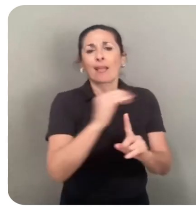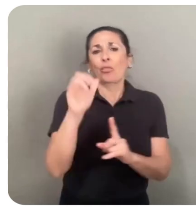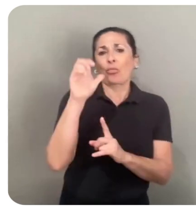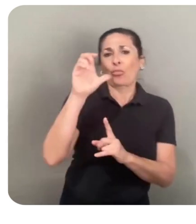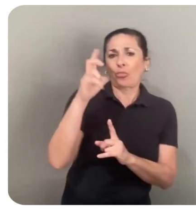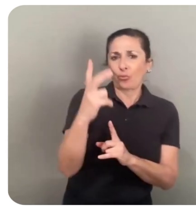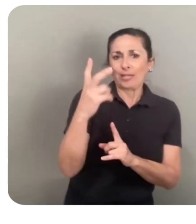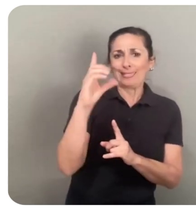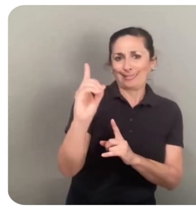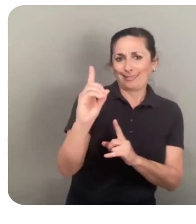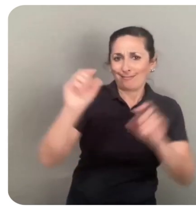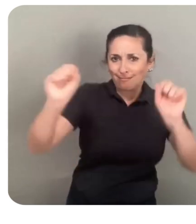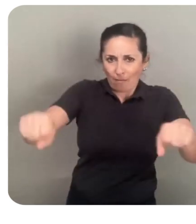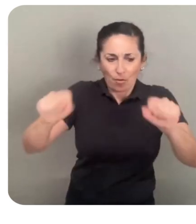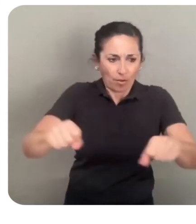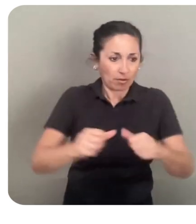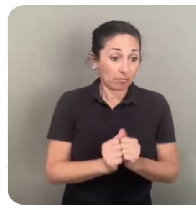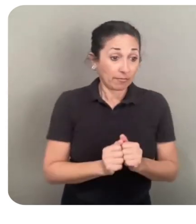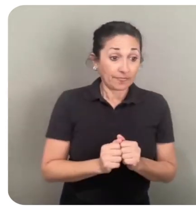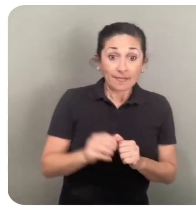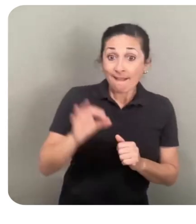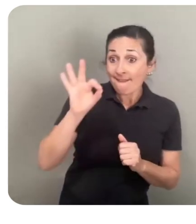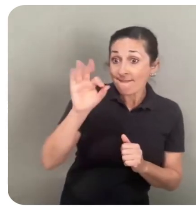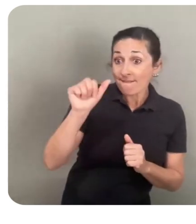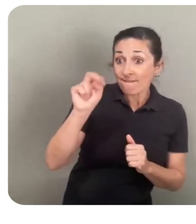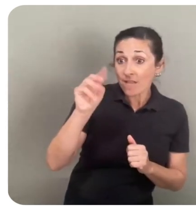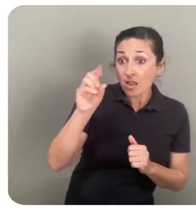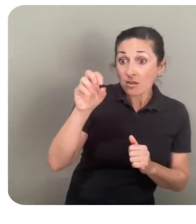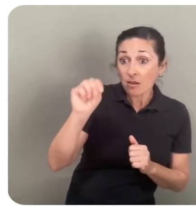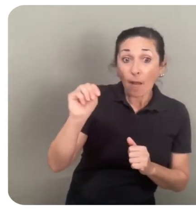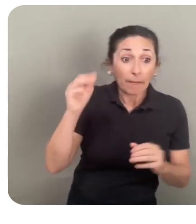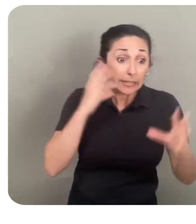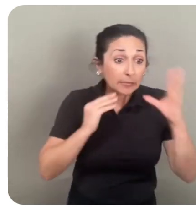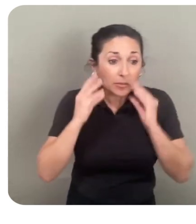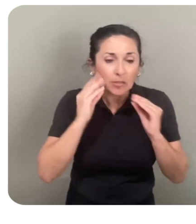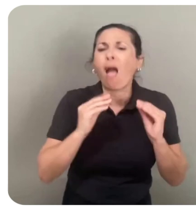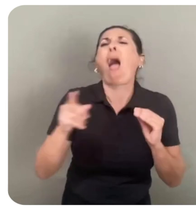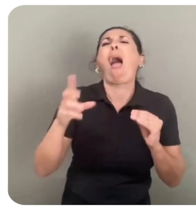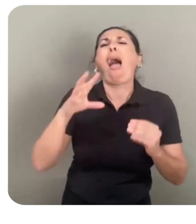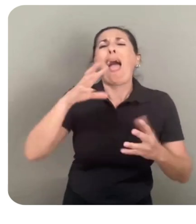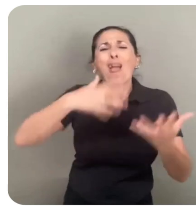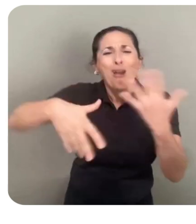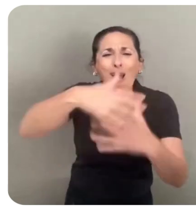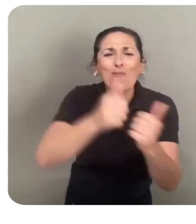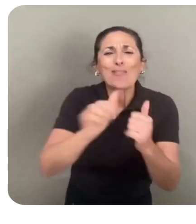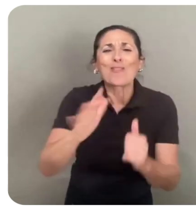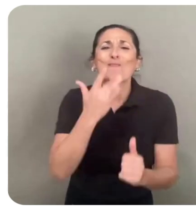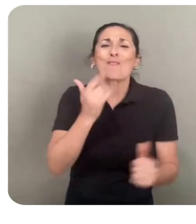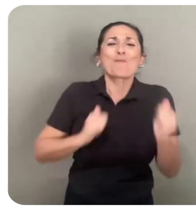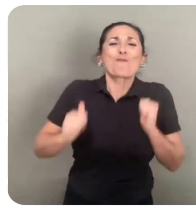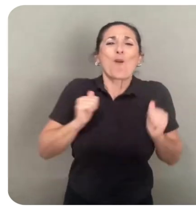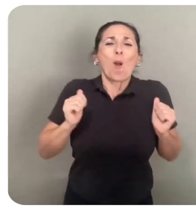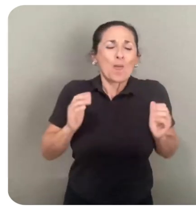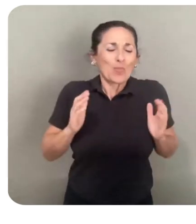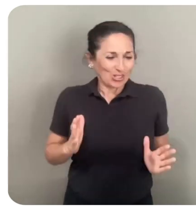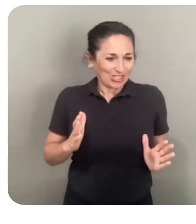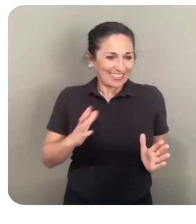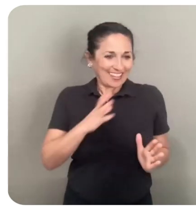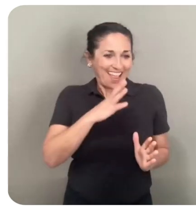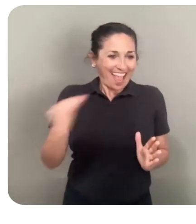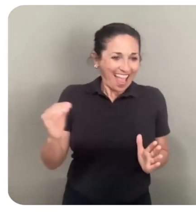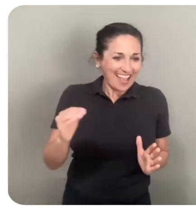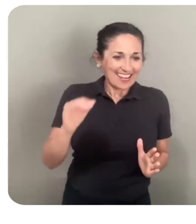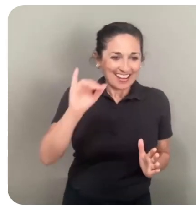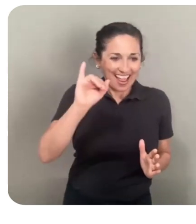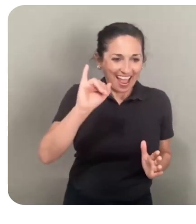extensions. Social worlds for fans to interact with their favorite performers and IP. They can bond over their shared